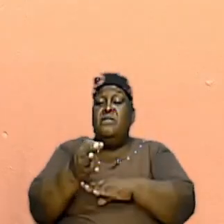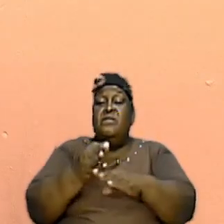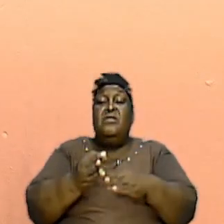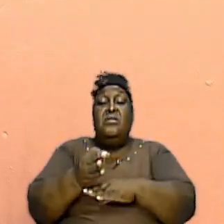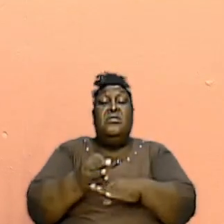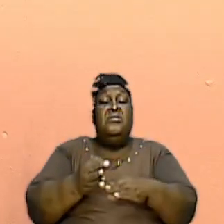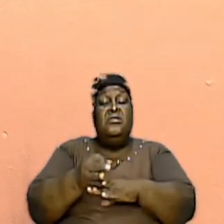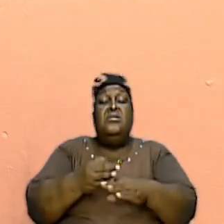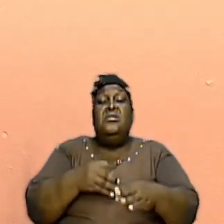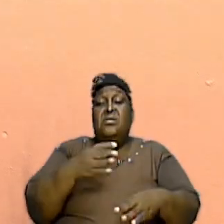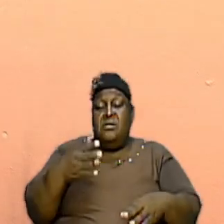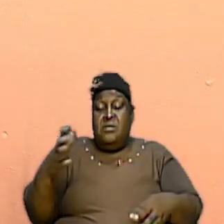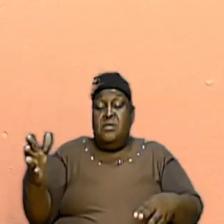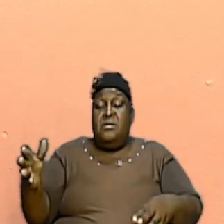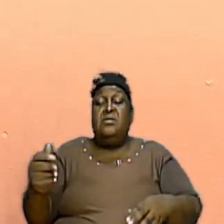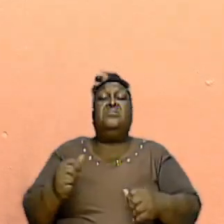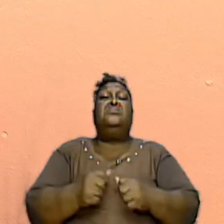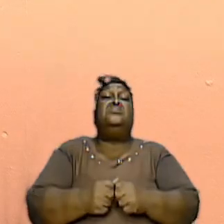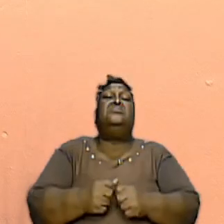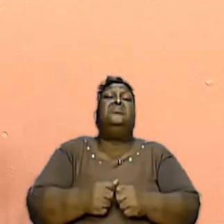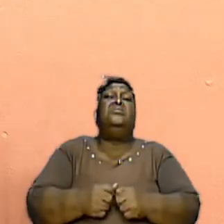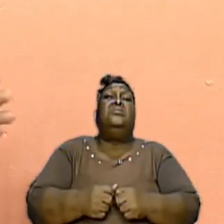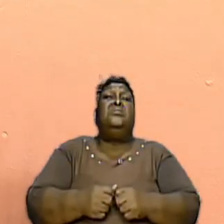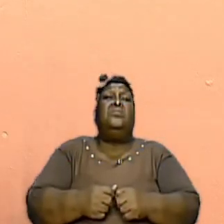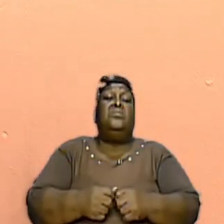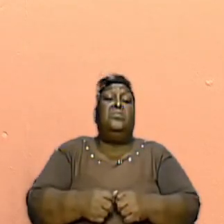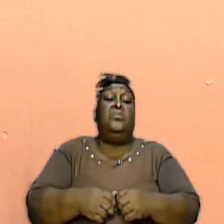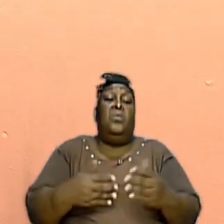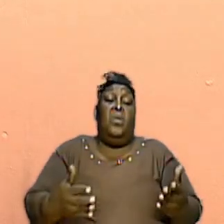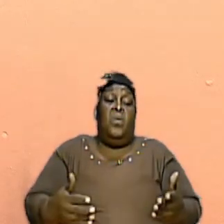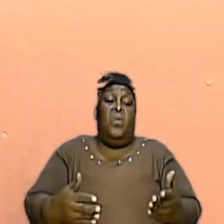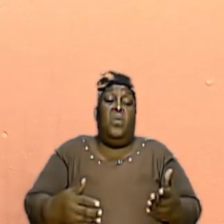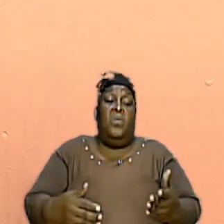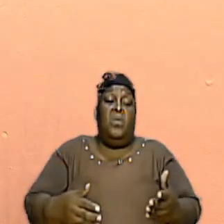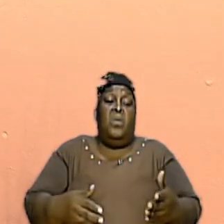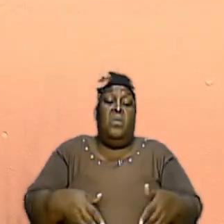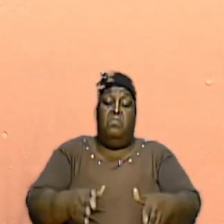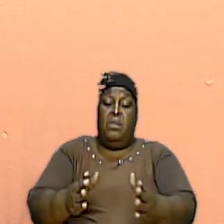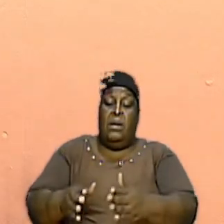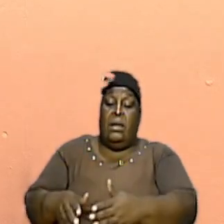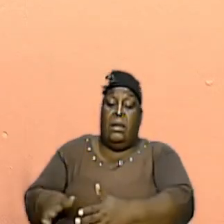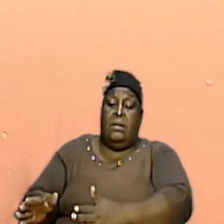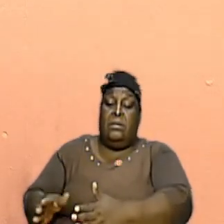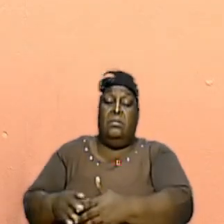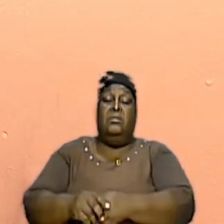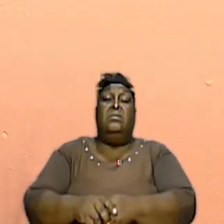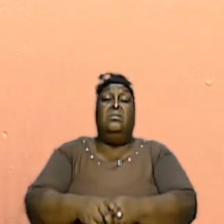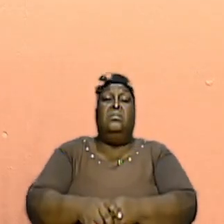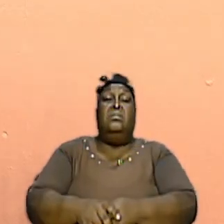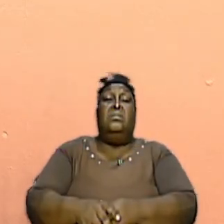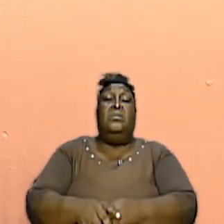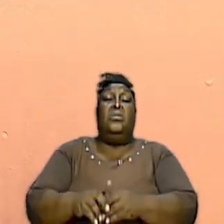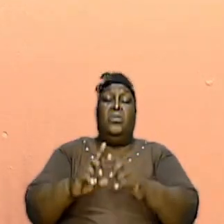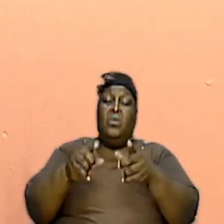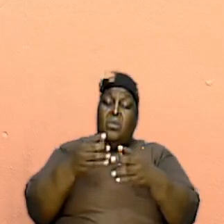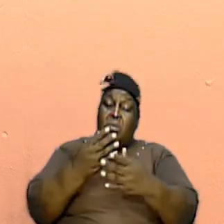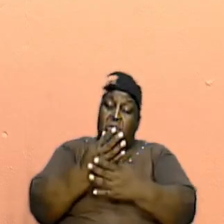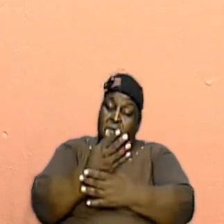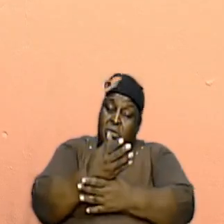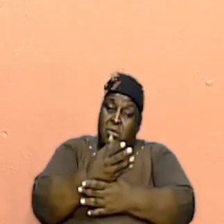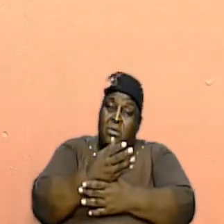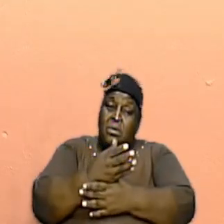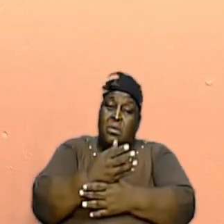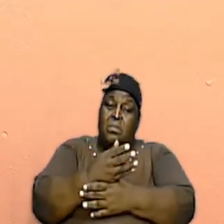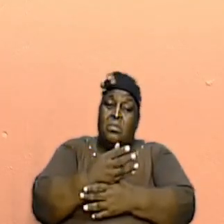some of the material, how it was laid out, and we went through and kind of presented something. But one of the